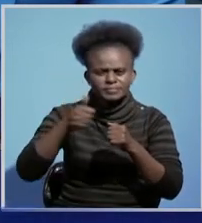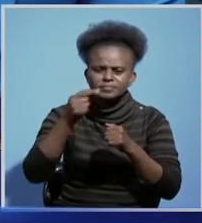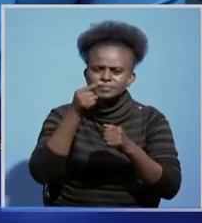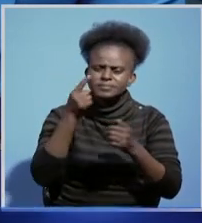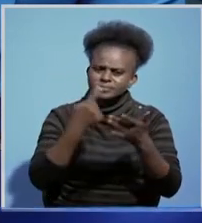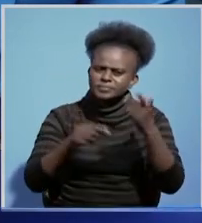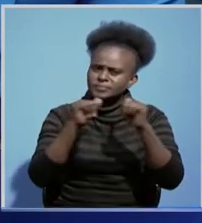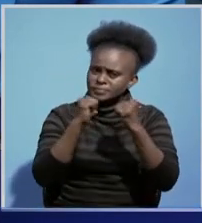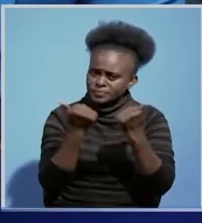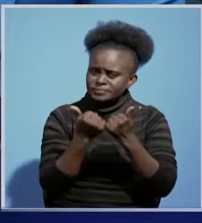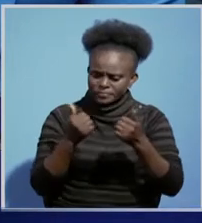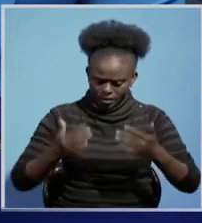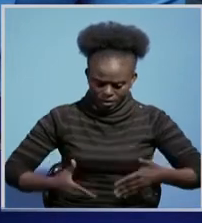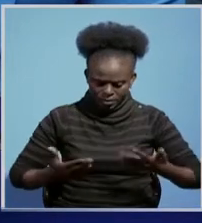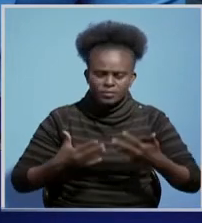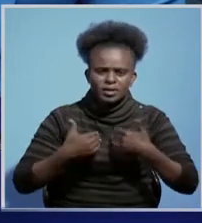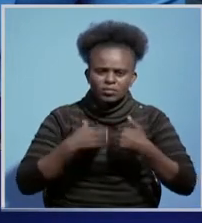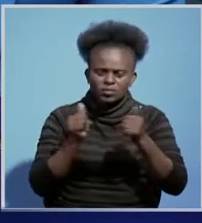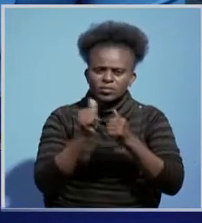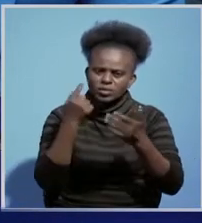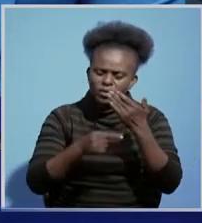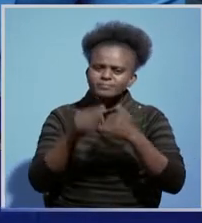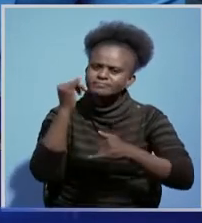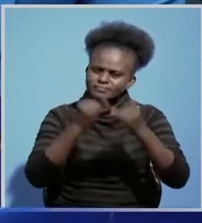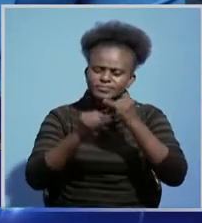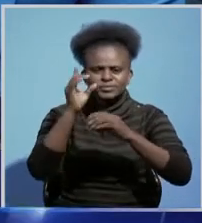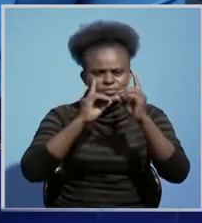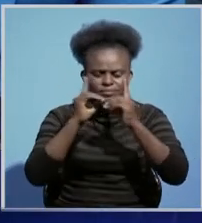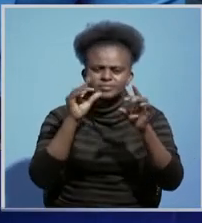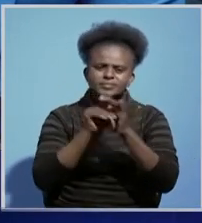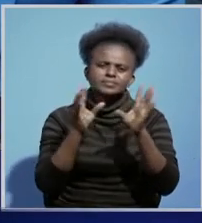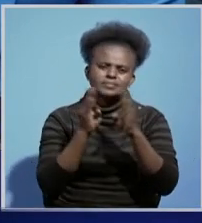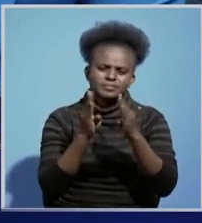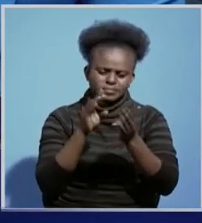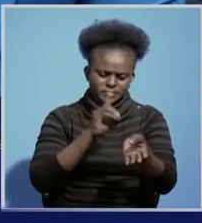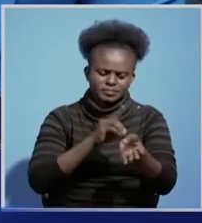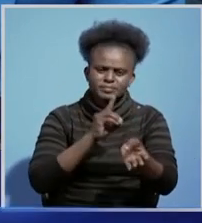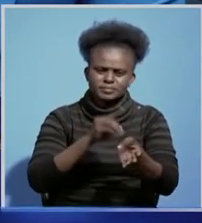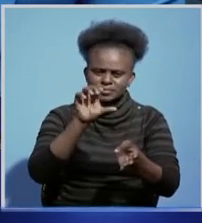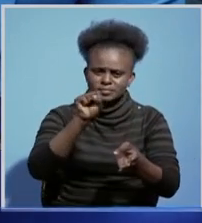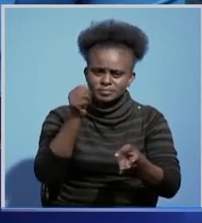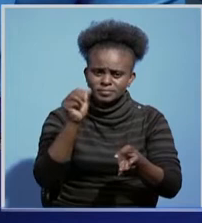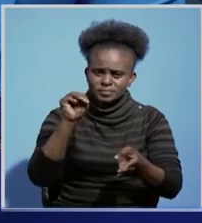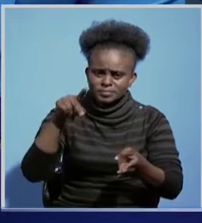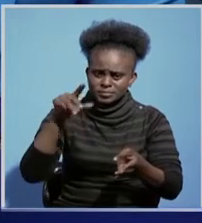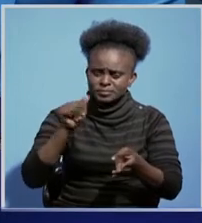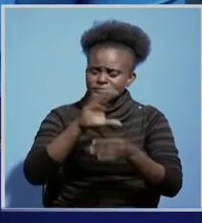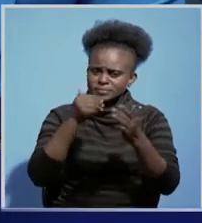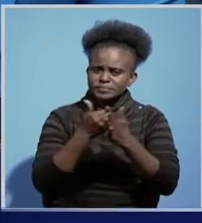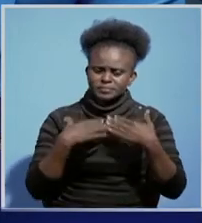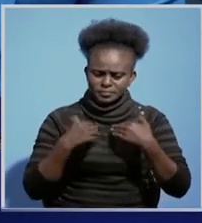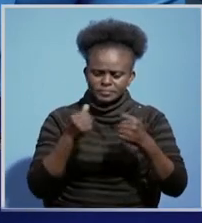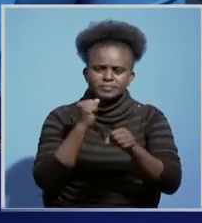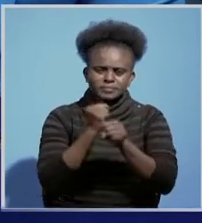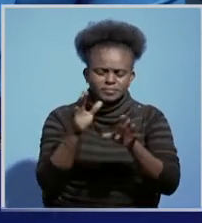the association is satisfied with what has been concluded in the meeting. Dr Sampa has since urged all health workers to go